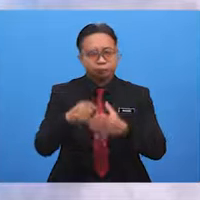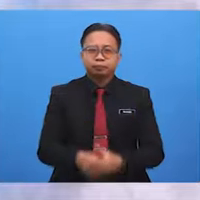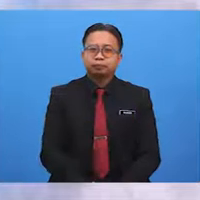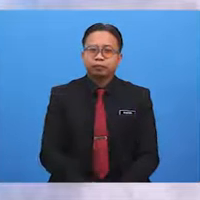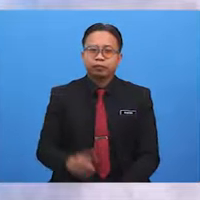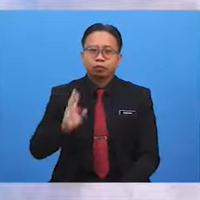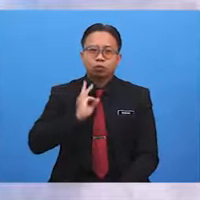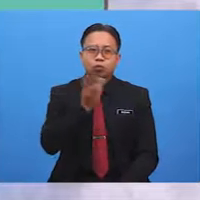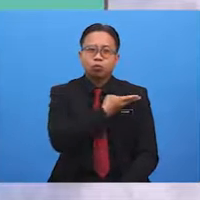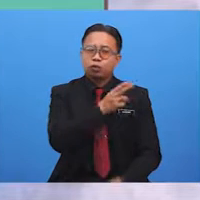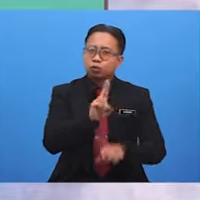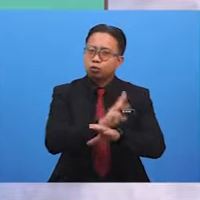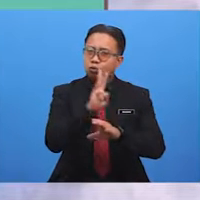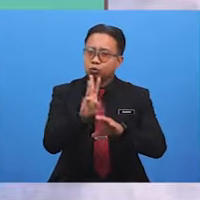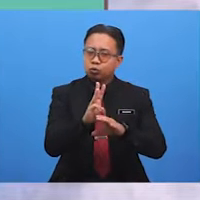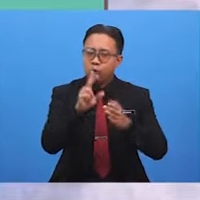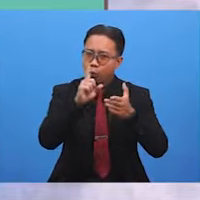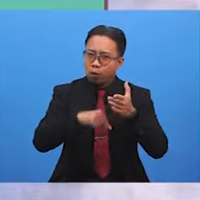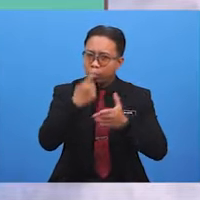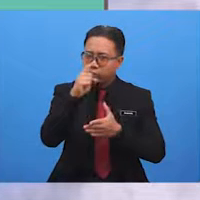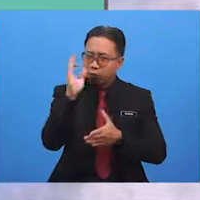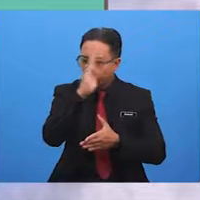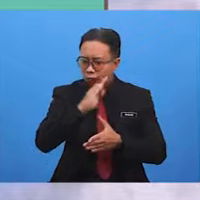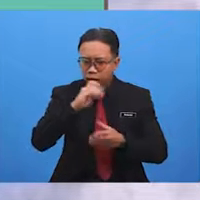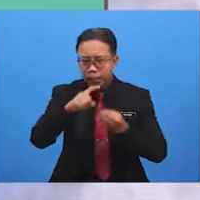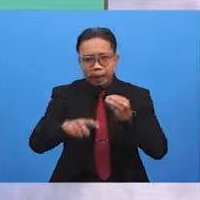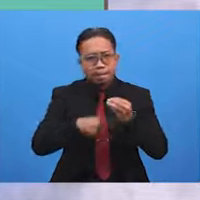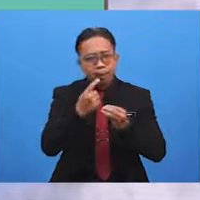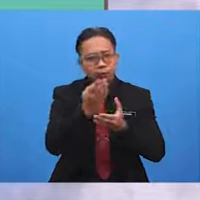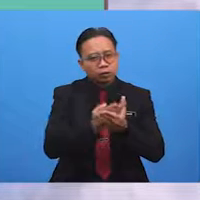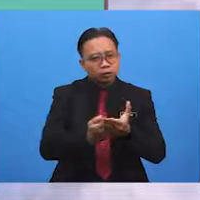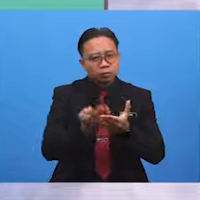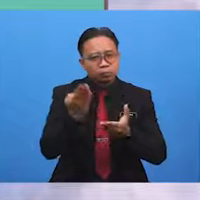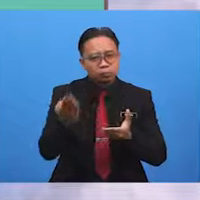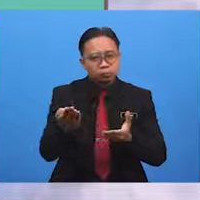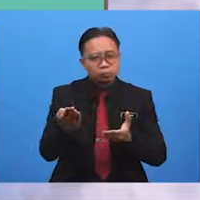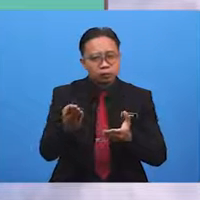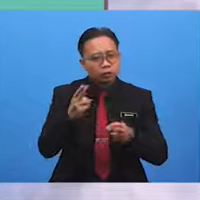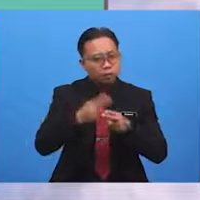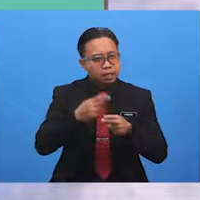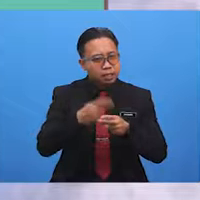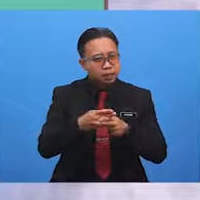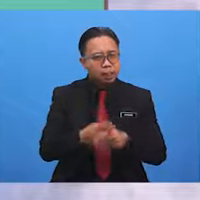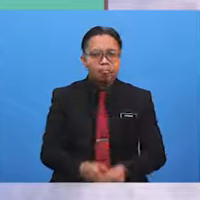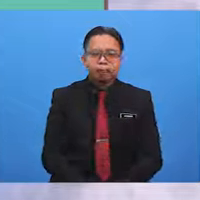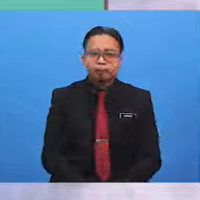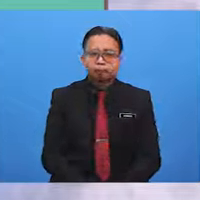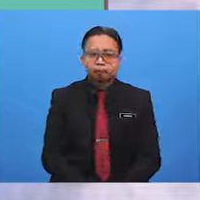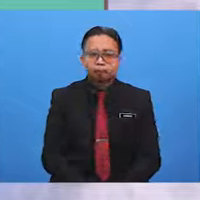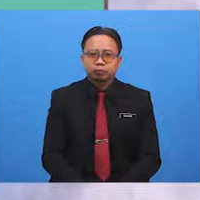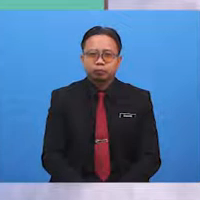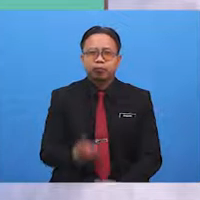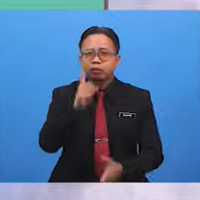We use what to find out about something like someone's name. For instance,